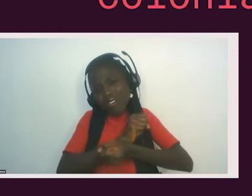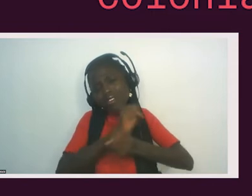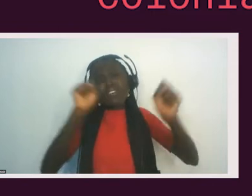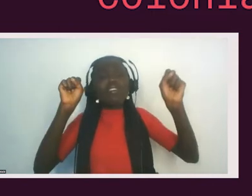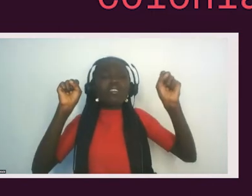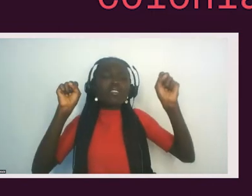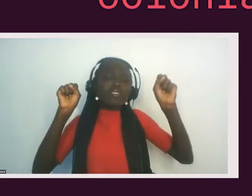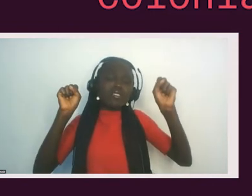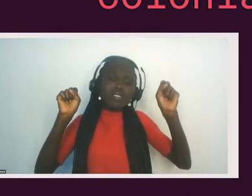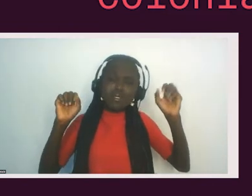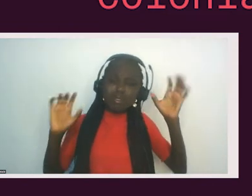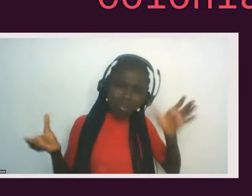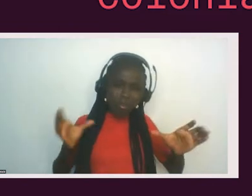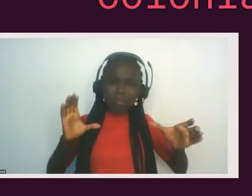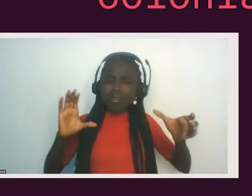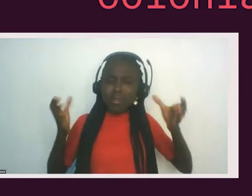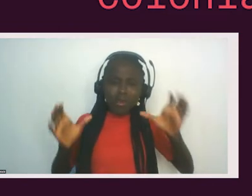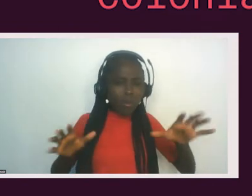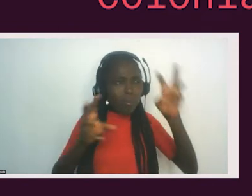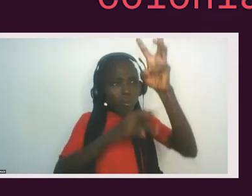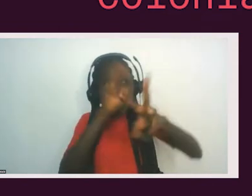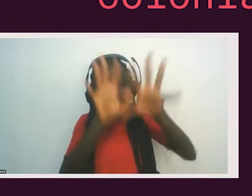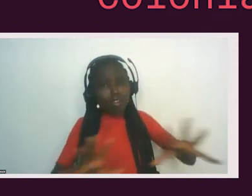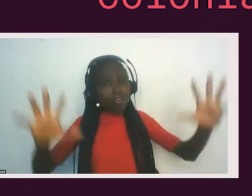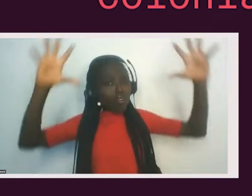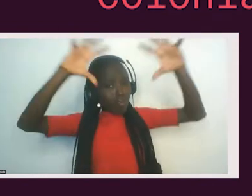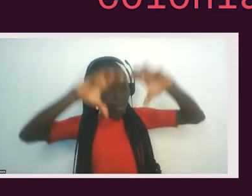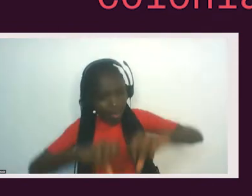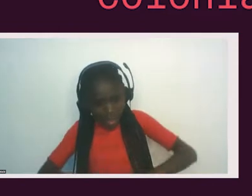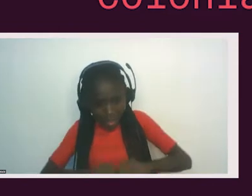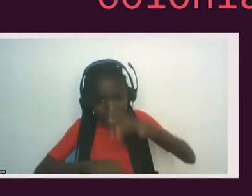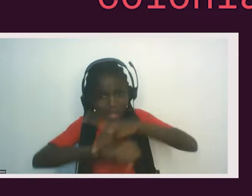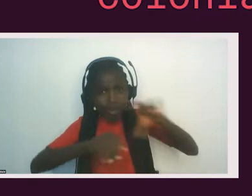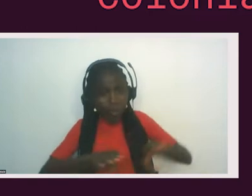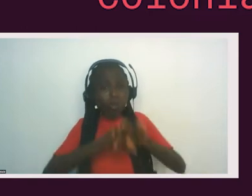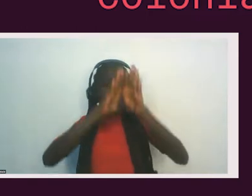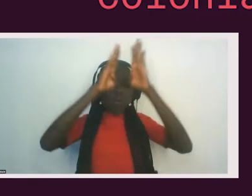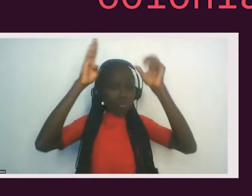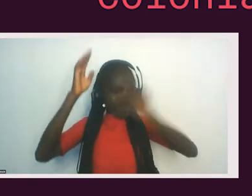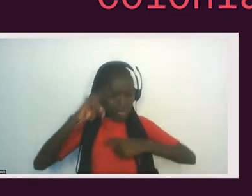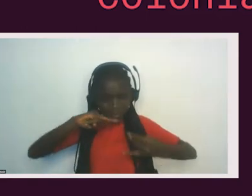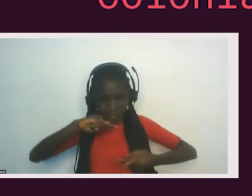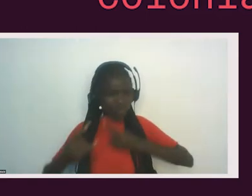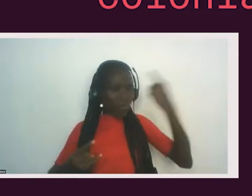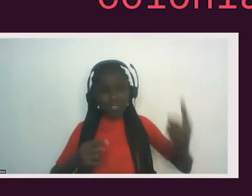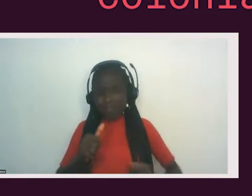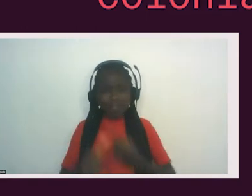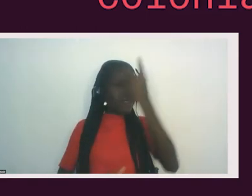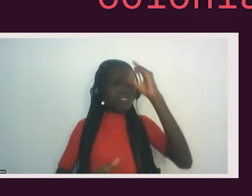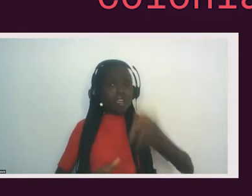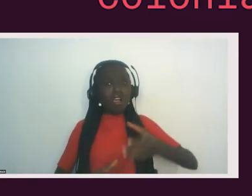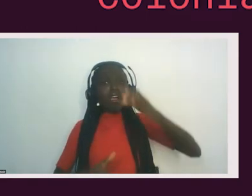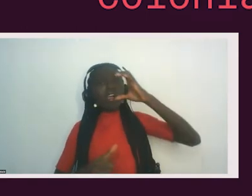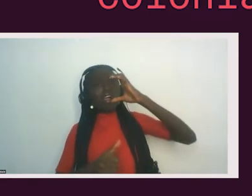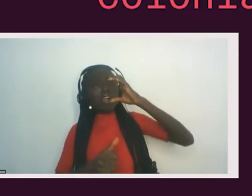if the planets collided and the earth opened up. Why is self-betrayal always the first cup?